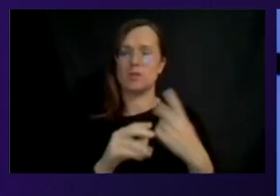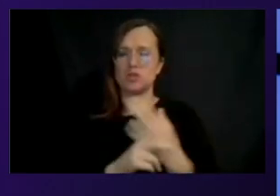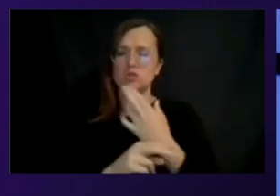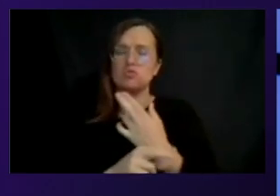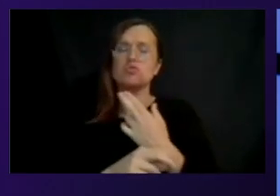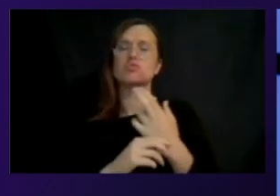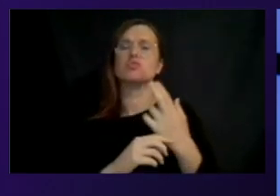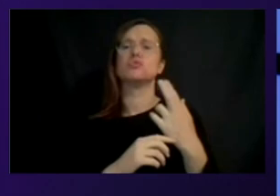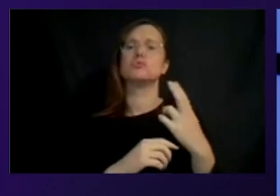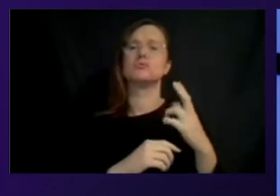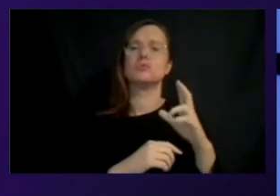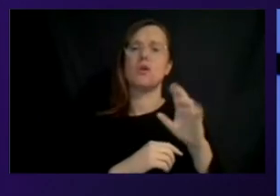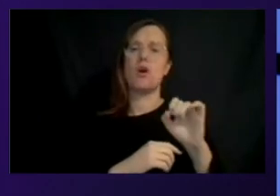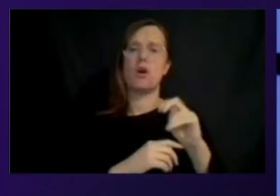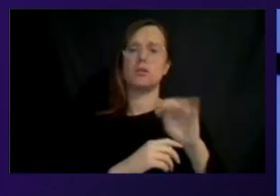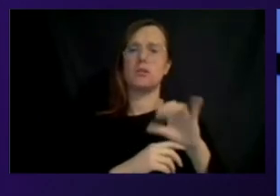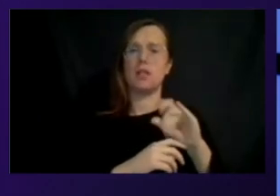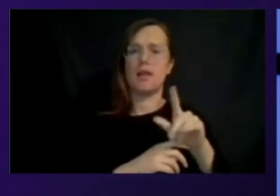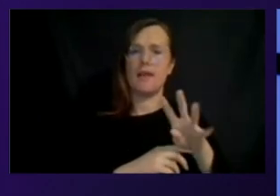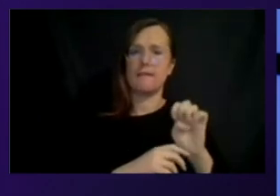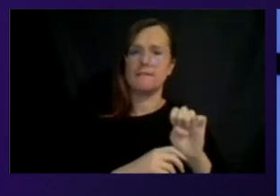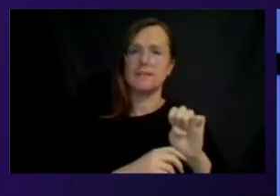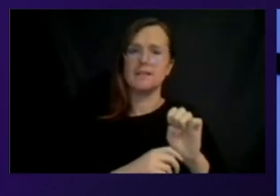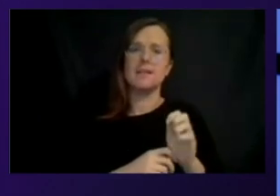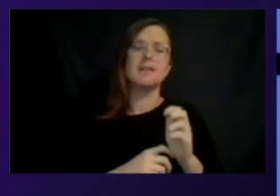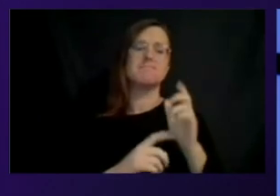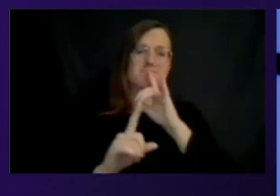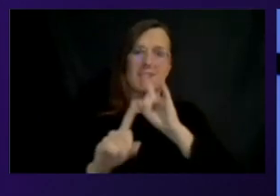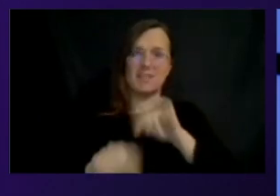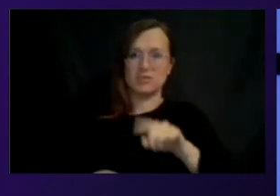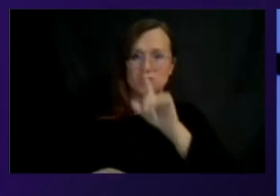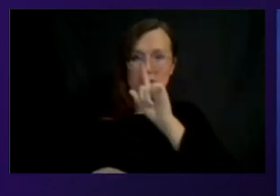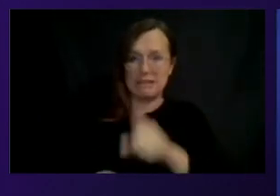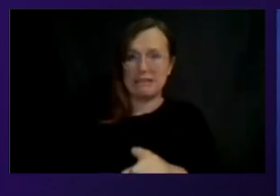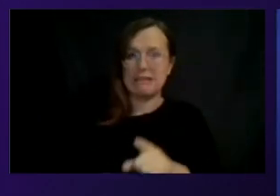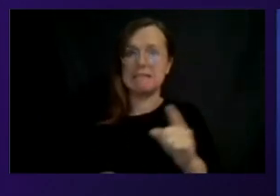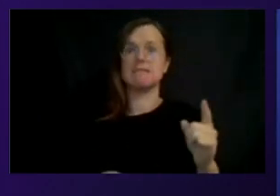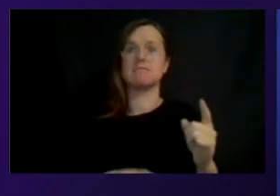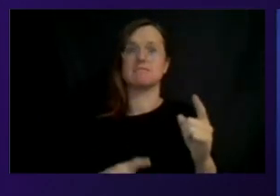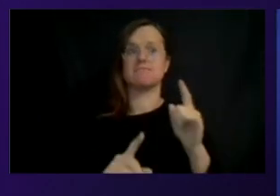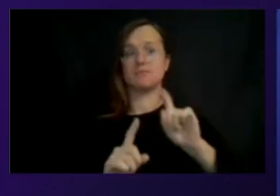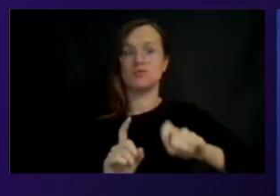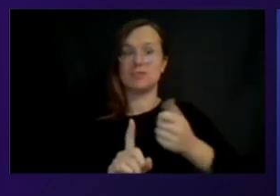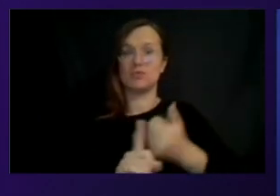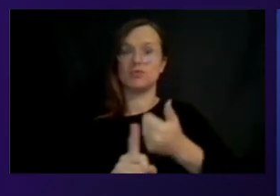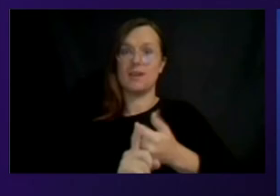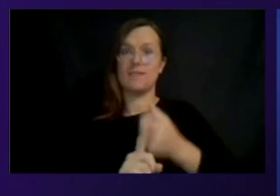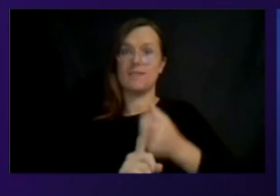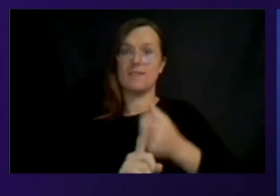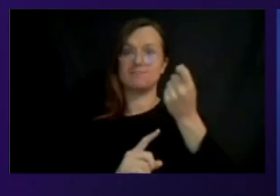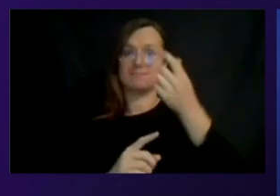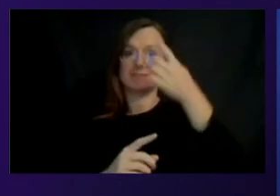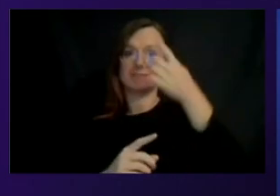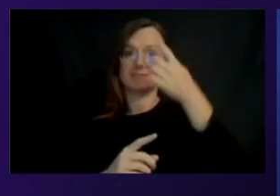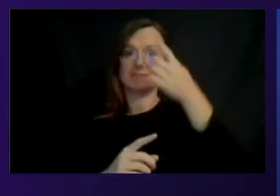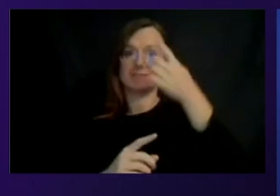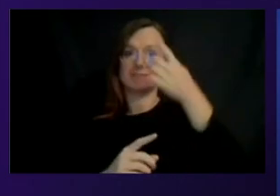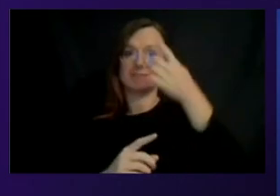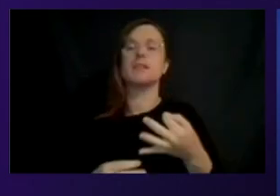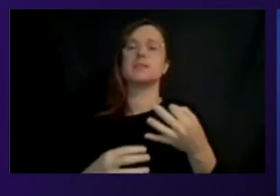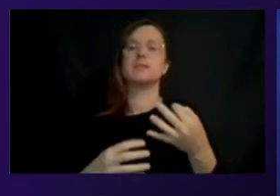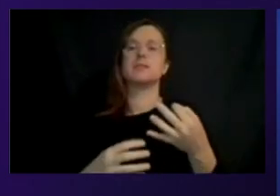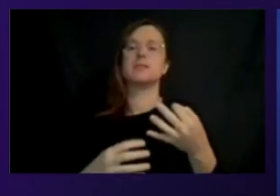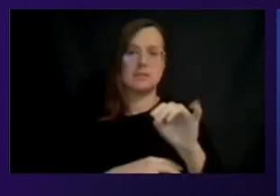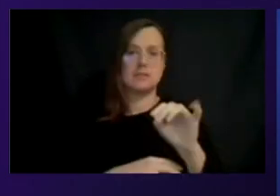of the answer, unfortunately, is a little bit about you need to also decide what data and how you want to protect it as well. And